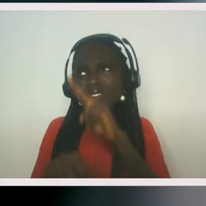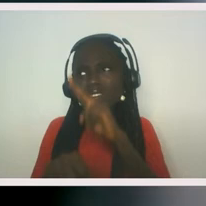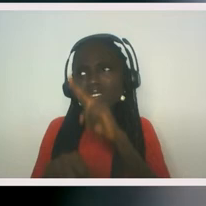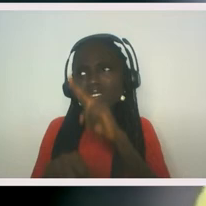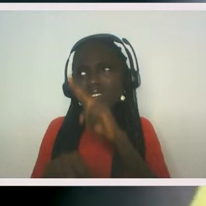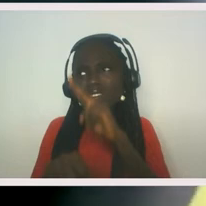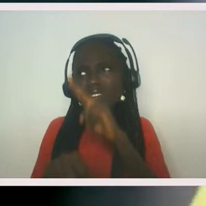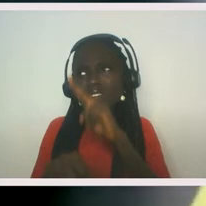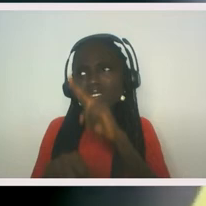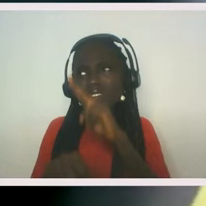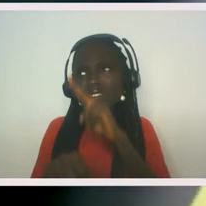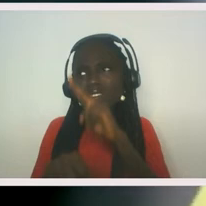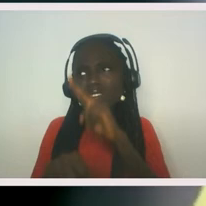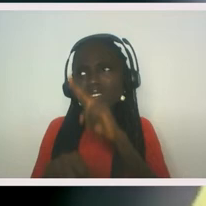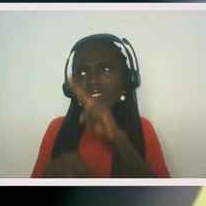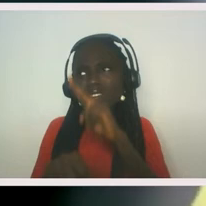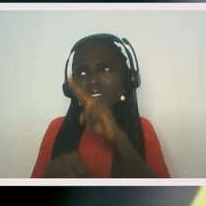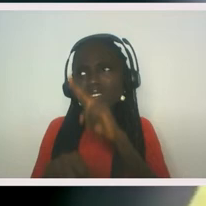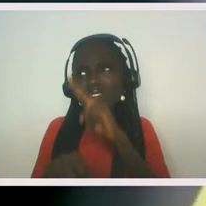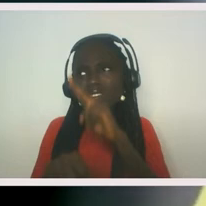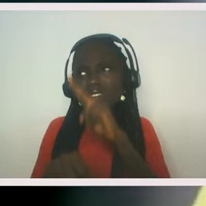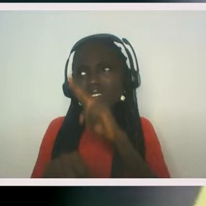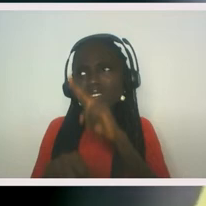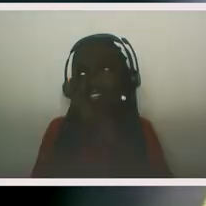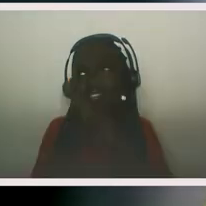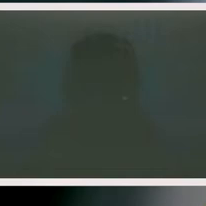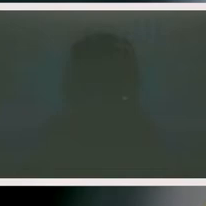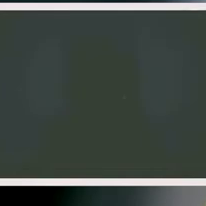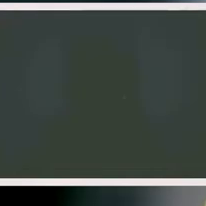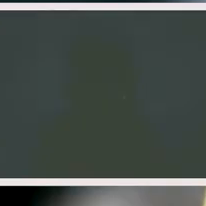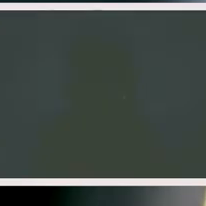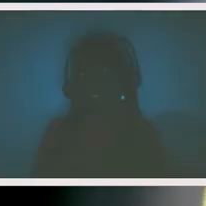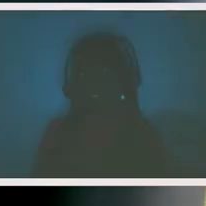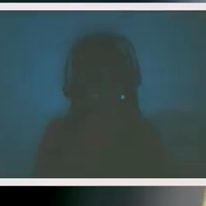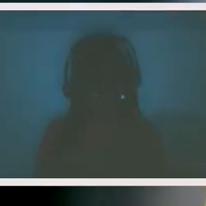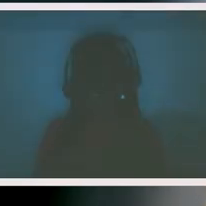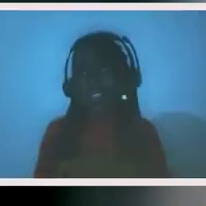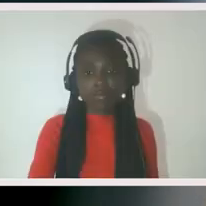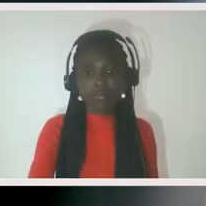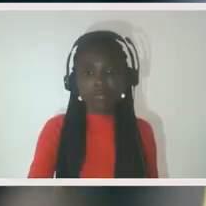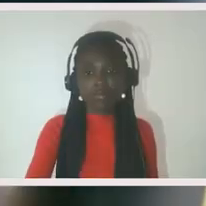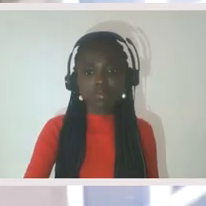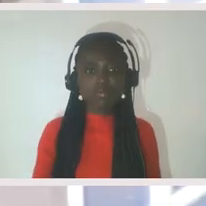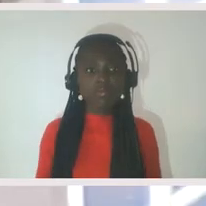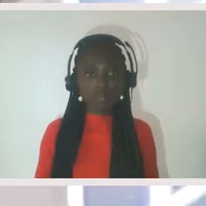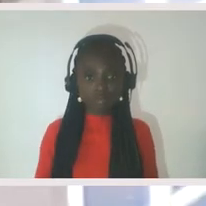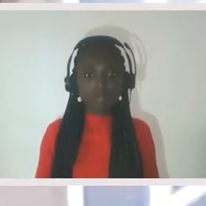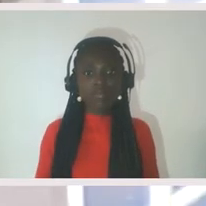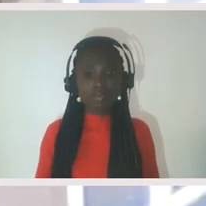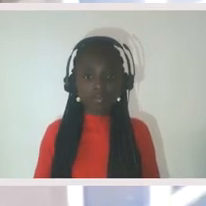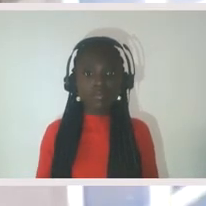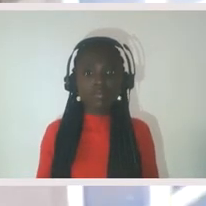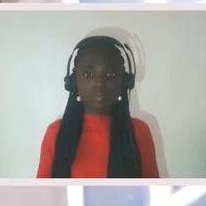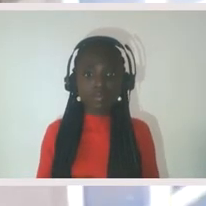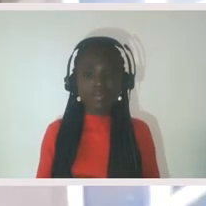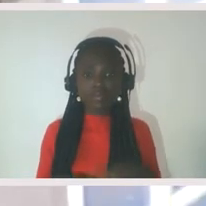we celebrate 60 years of independence and we wanted not only the Royals, but we wanted Jamaicans to be reminded of our